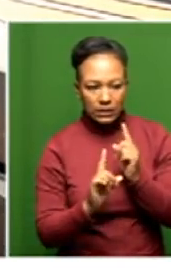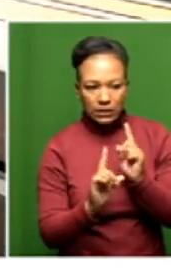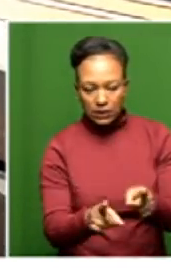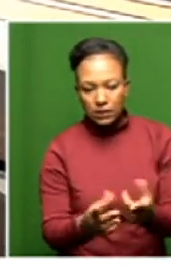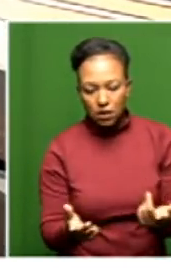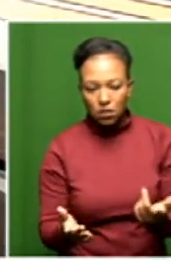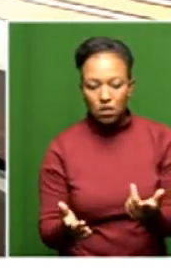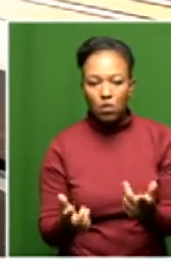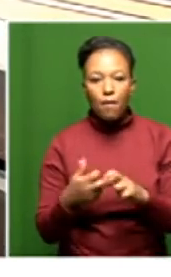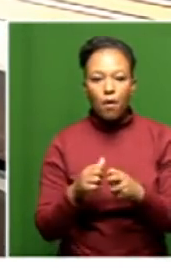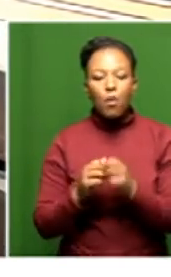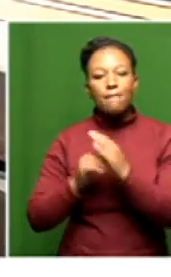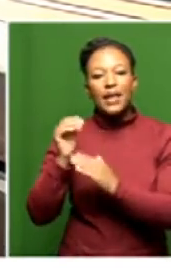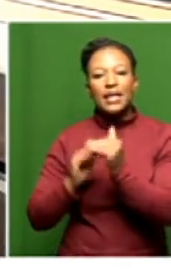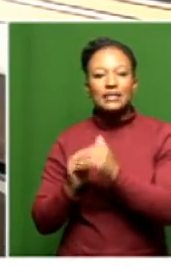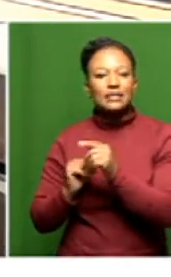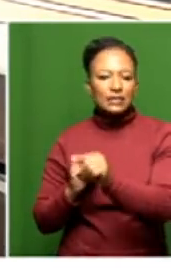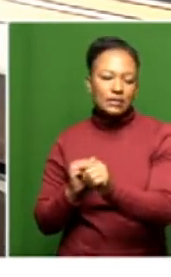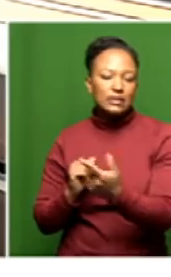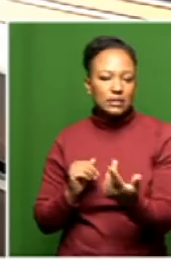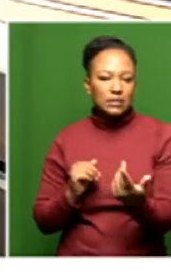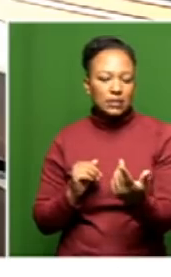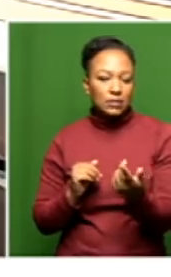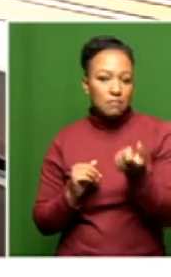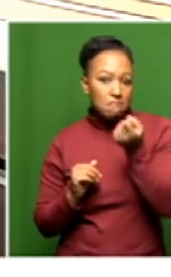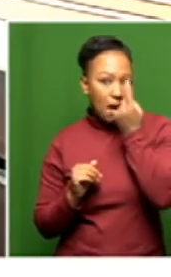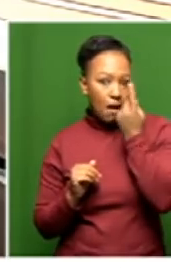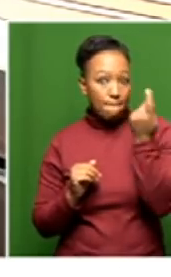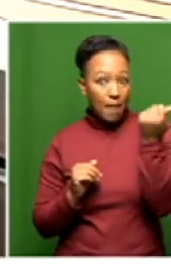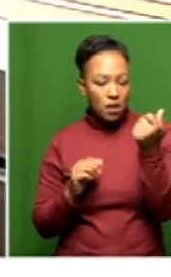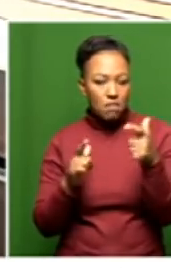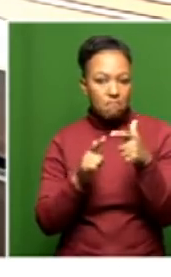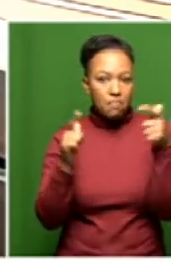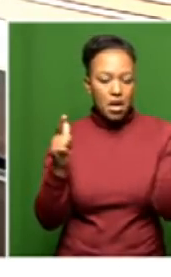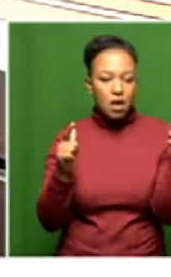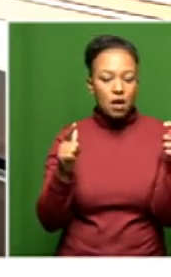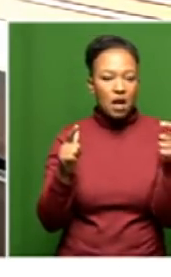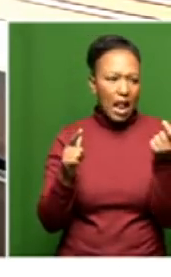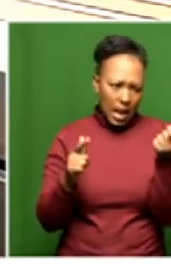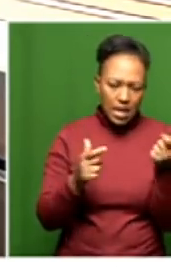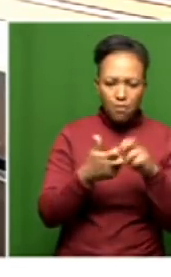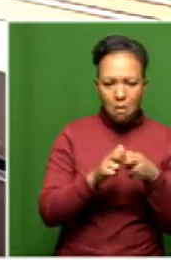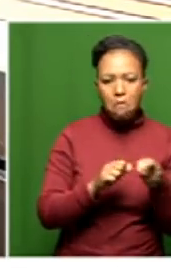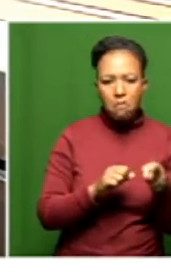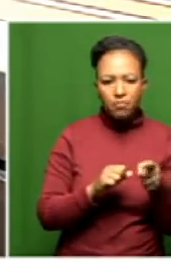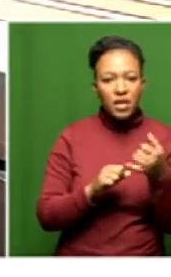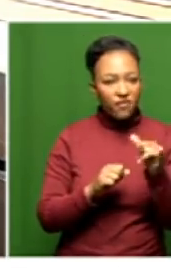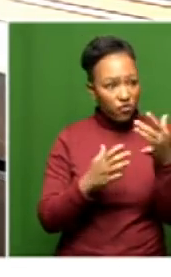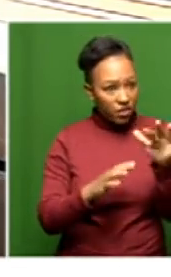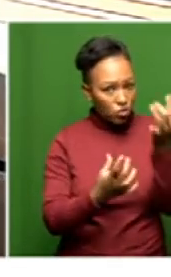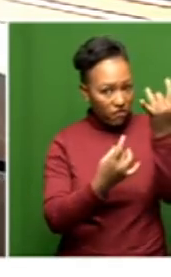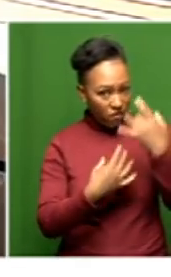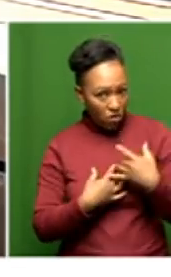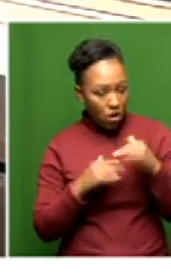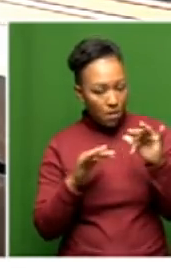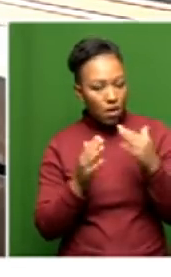because the problem is the building. I understand the money is a huge problem, but this is a minor problem. If you had indicated to me and